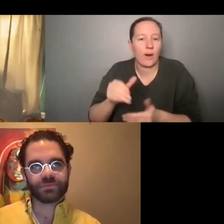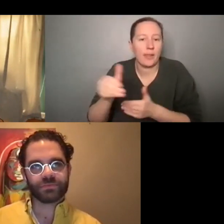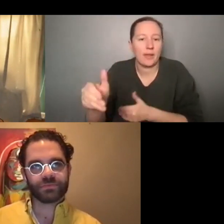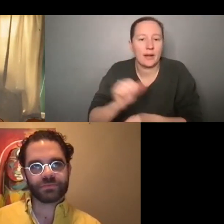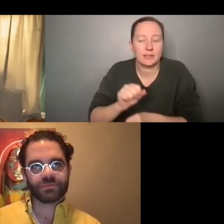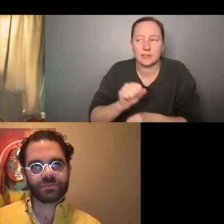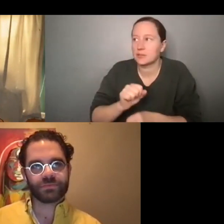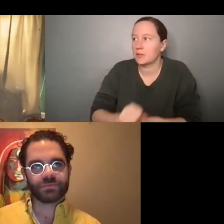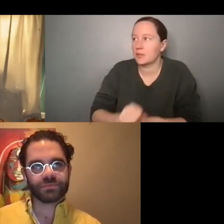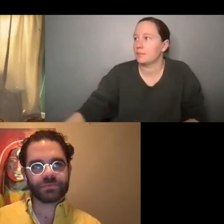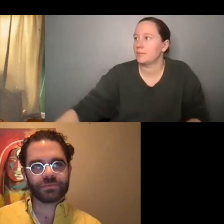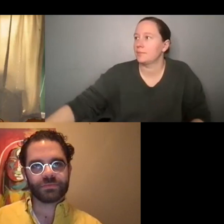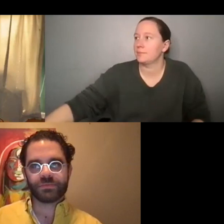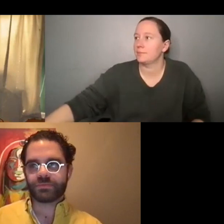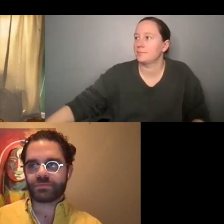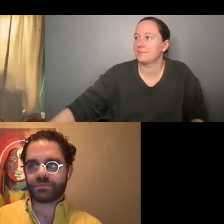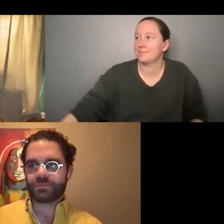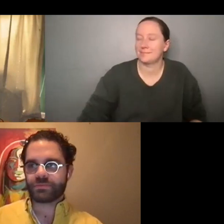connection is going to come from.